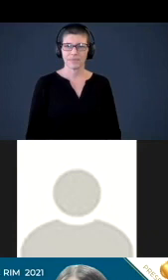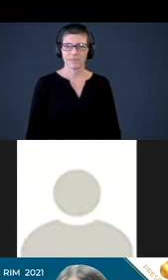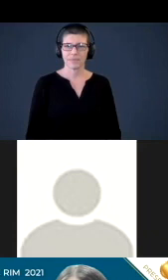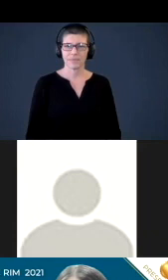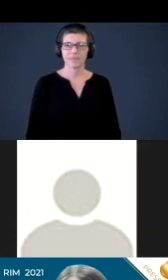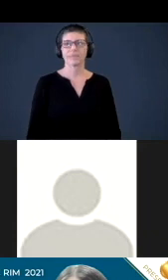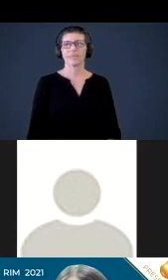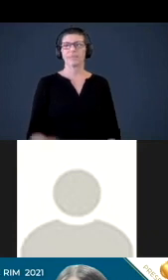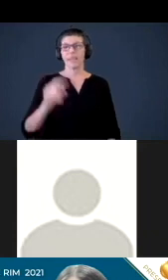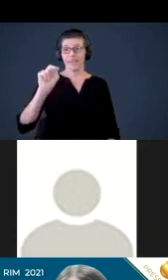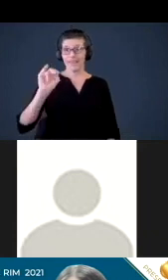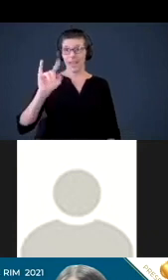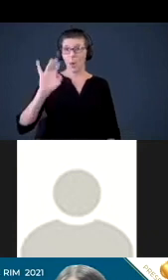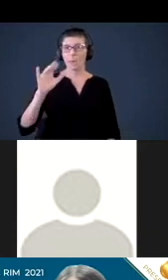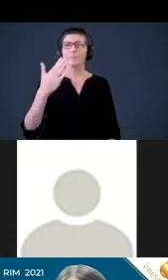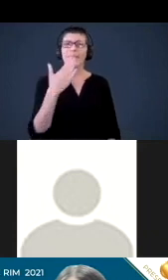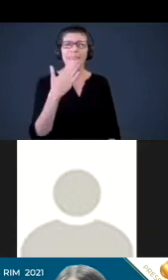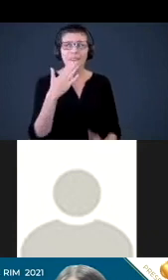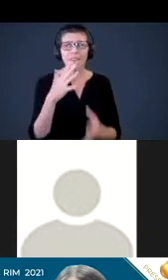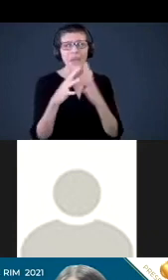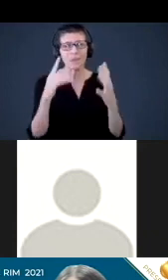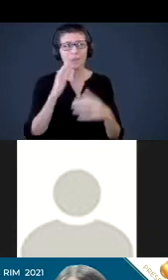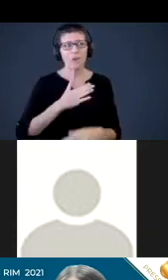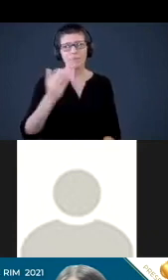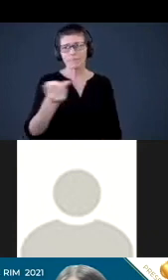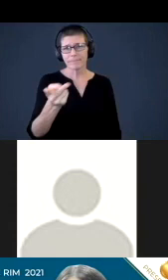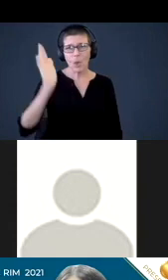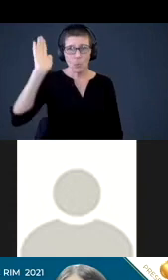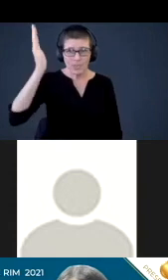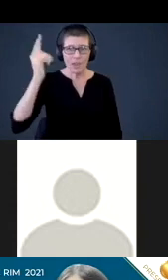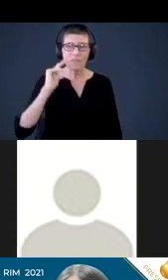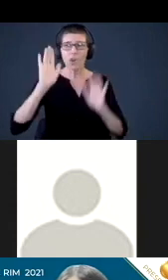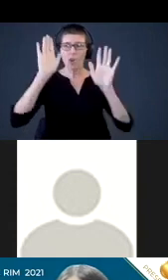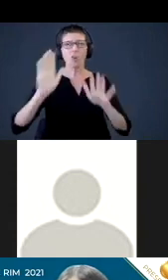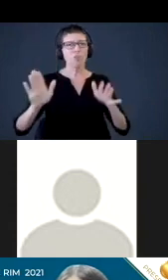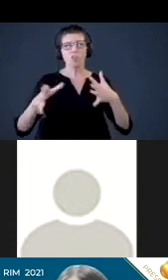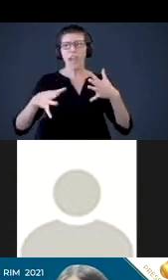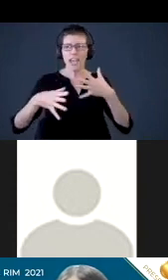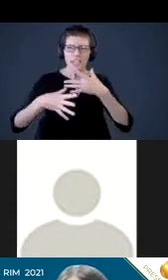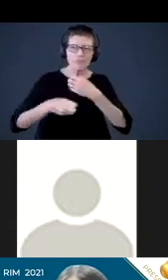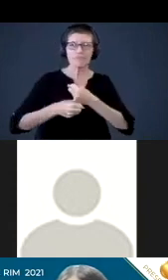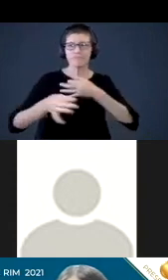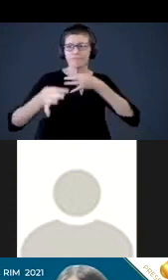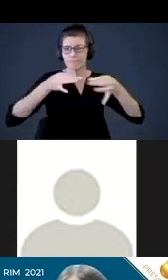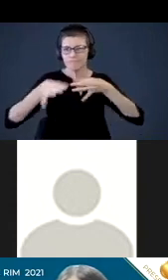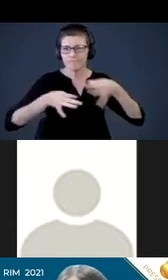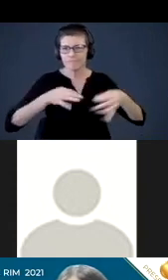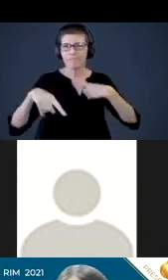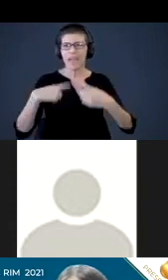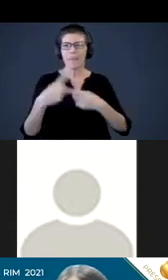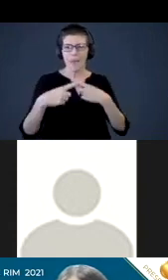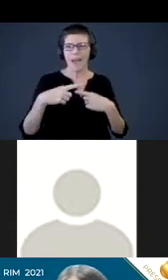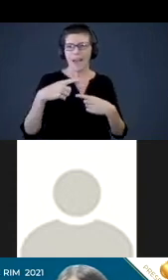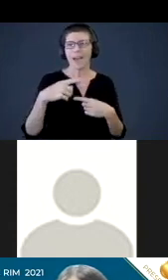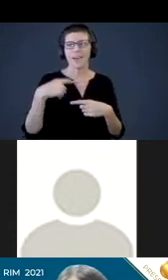Okay, thank you very much to the presenters for really giving us that great overview about the Hawaii State and Family